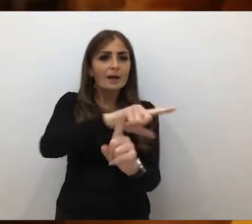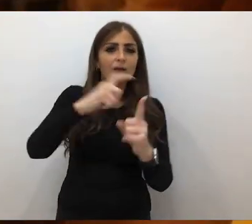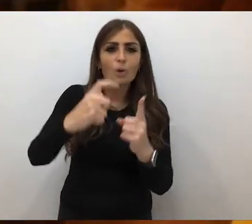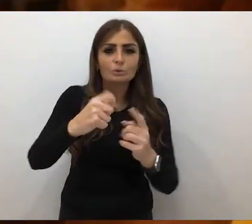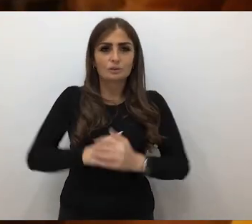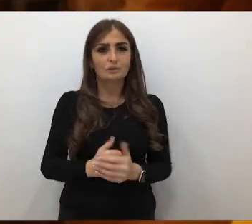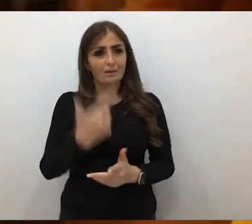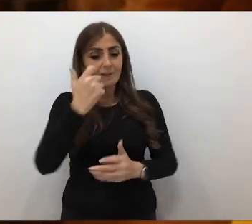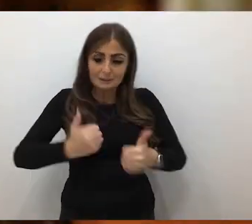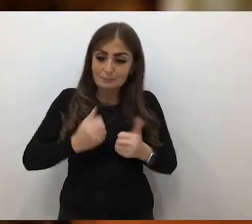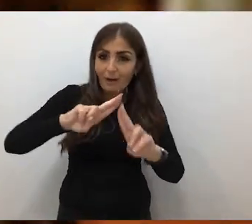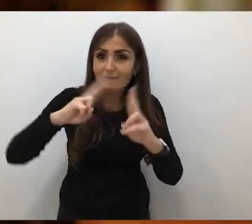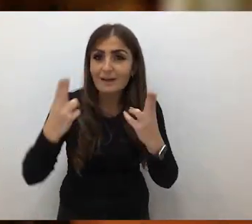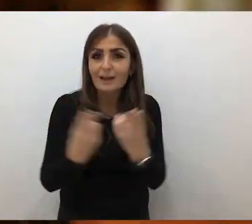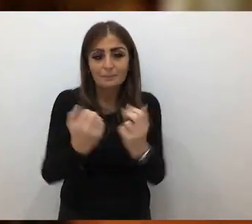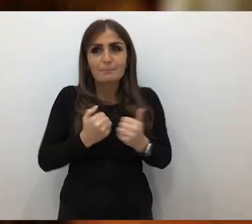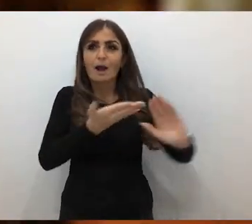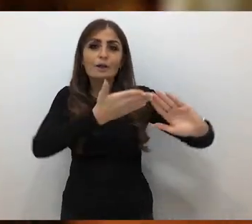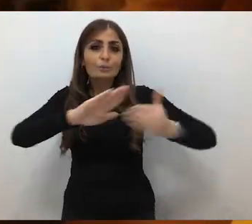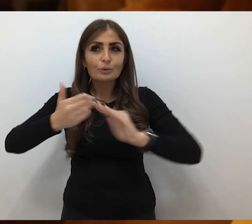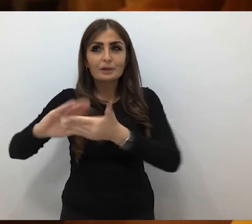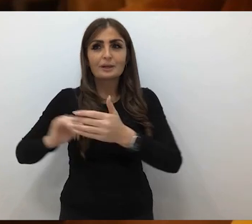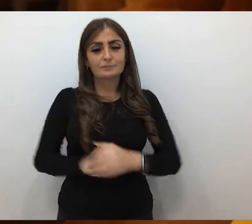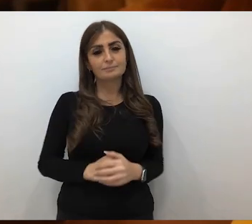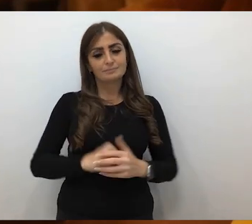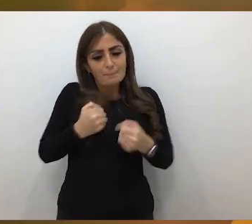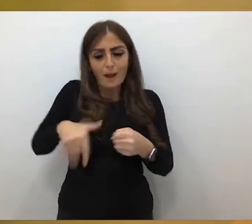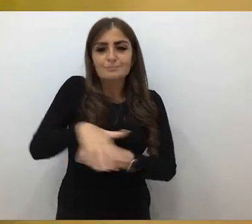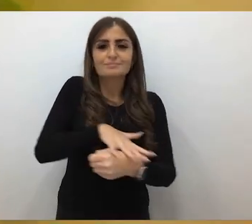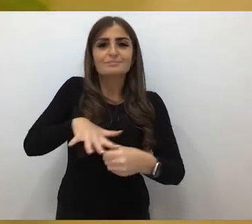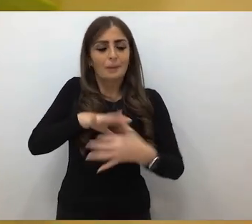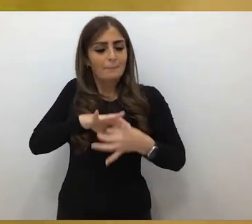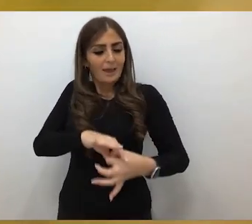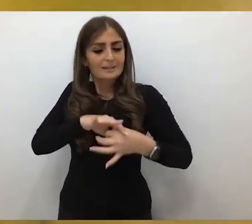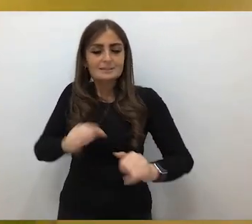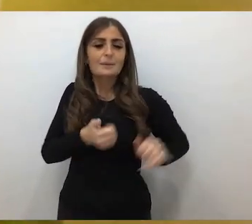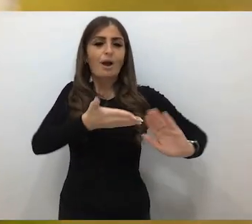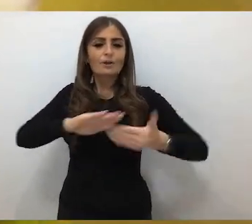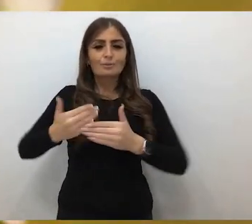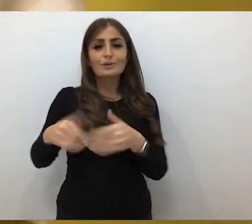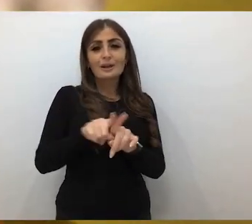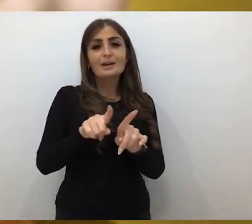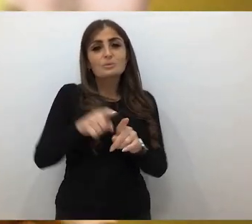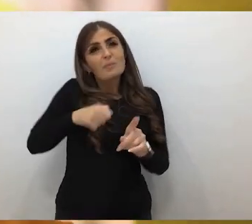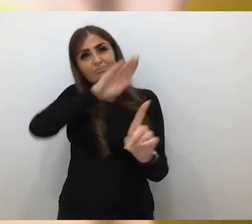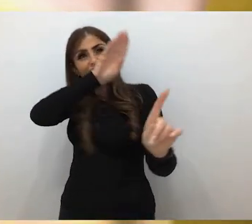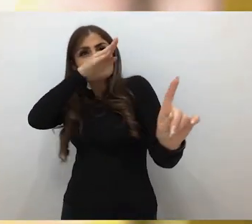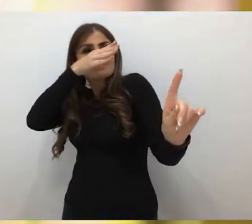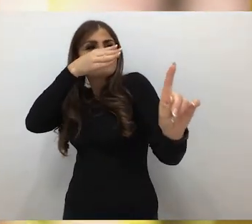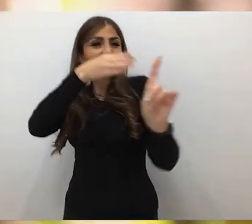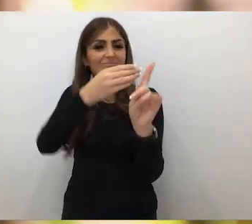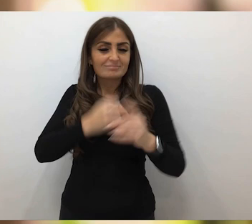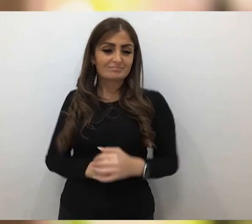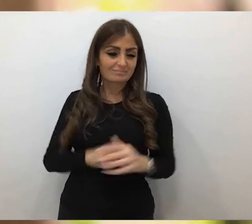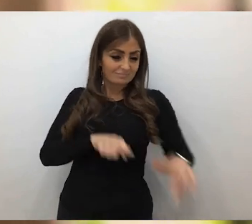finding my family, finding my community, finding my place in our community and finding my way from